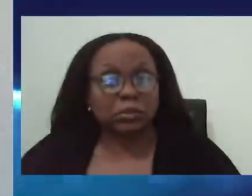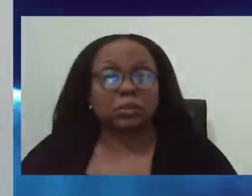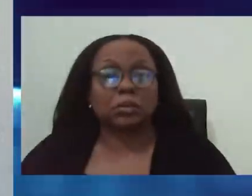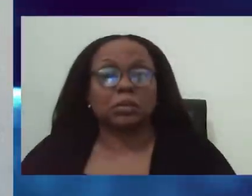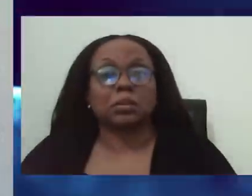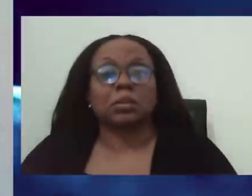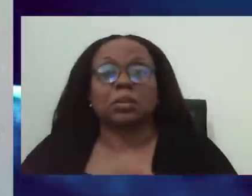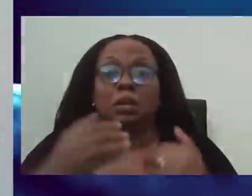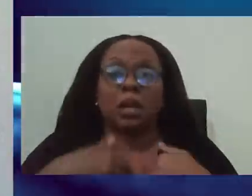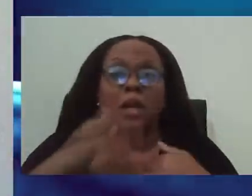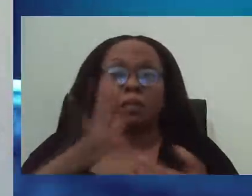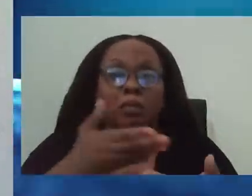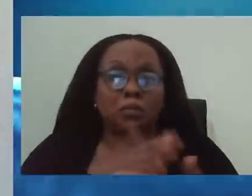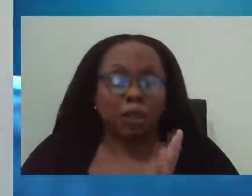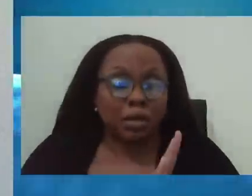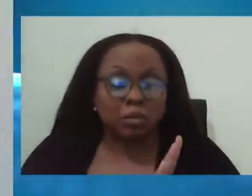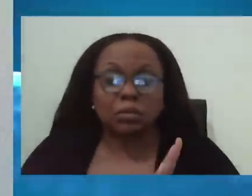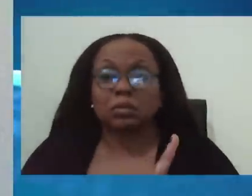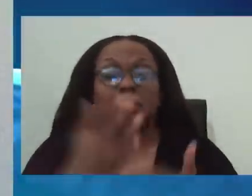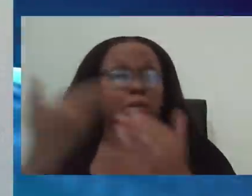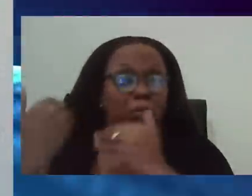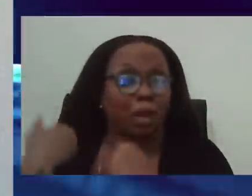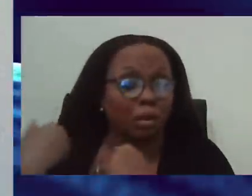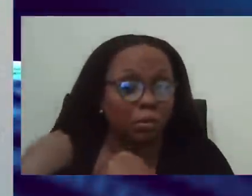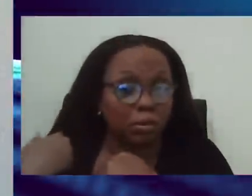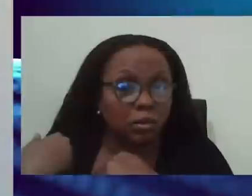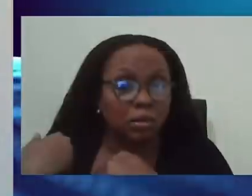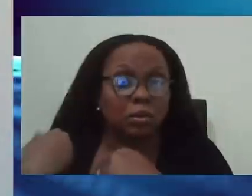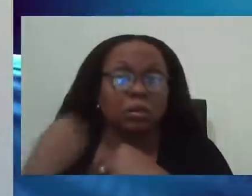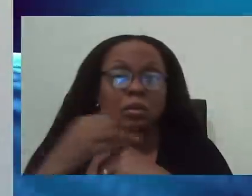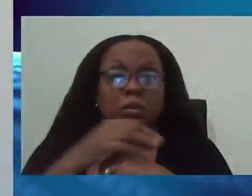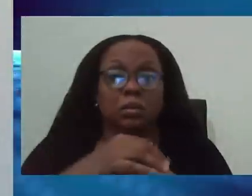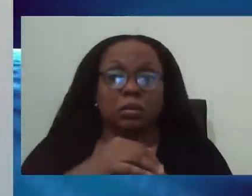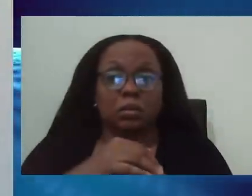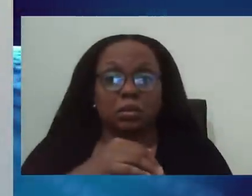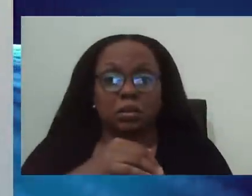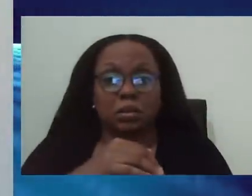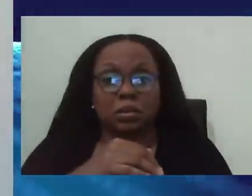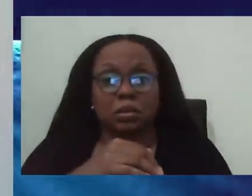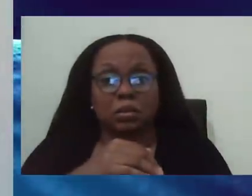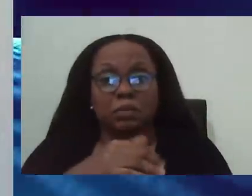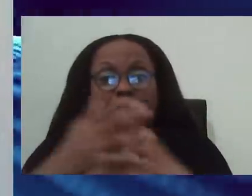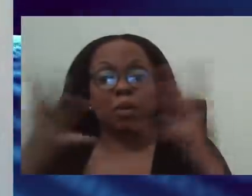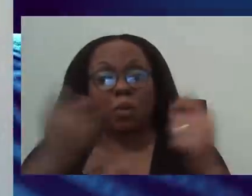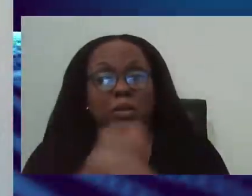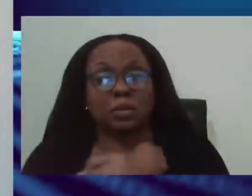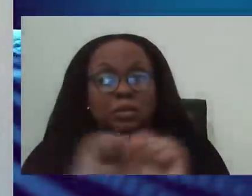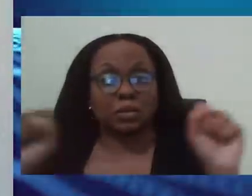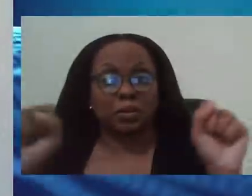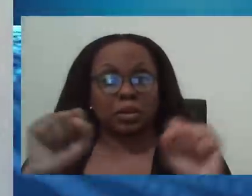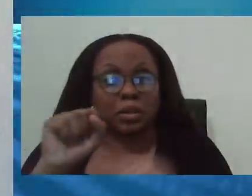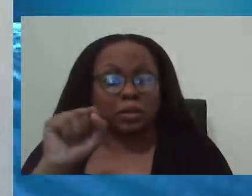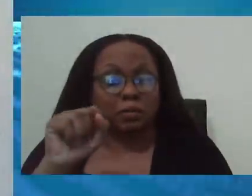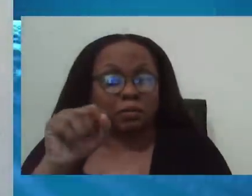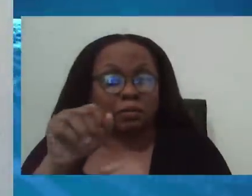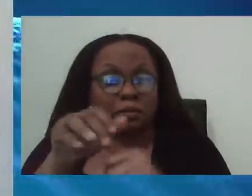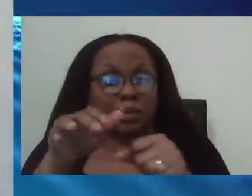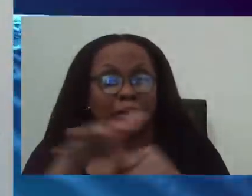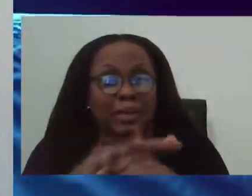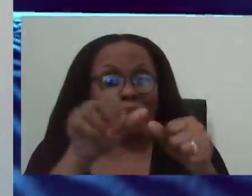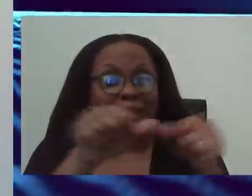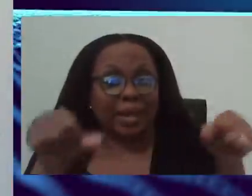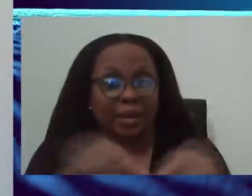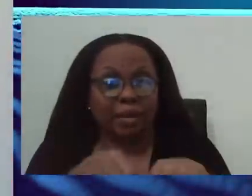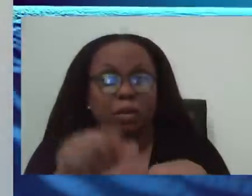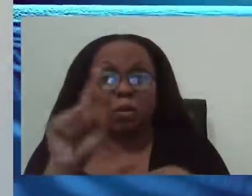and choices and responsibilities. And like I said, I want to create a nice safe zone around my home. that when you work, the people that are coming to my home